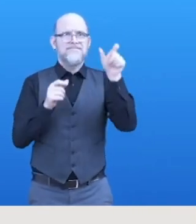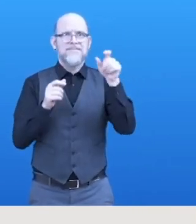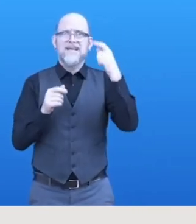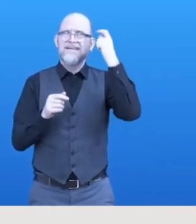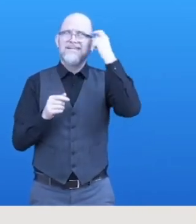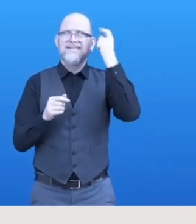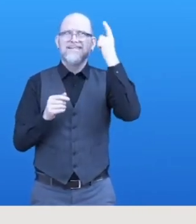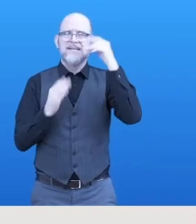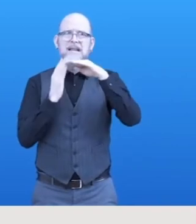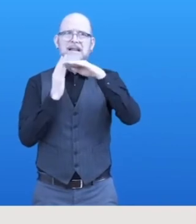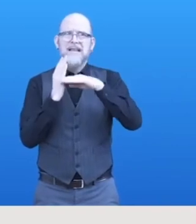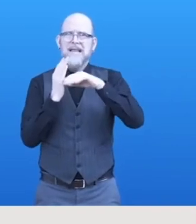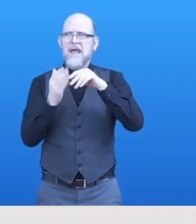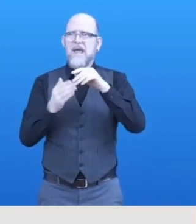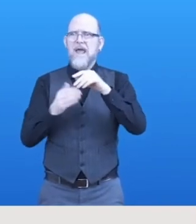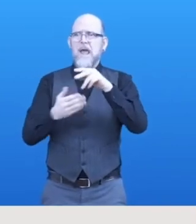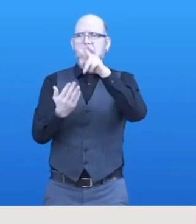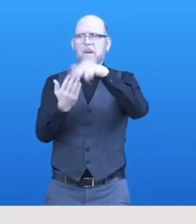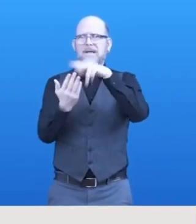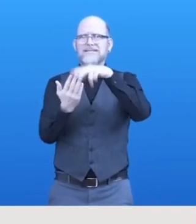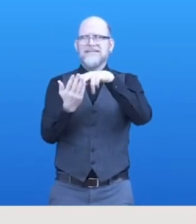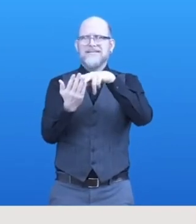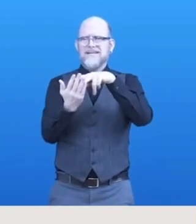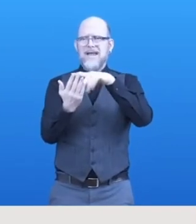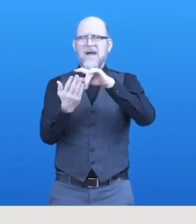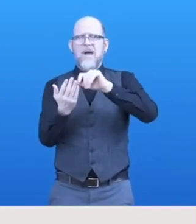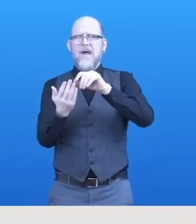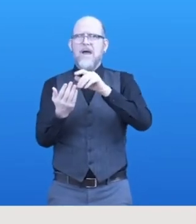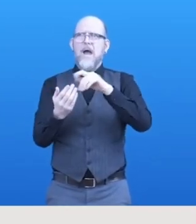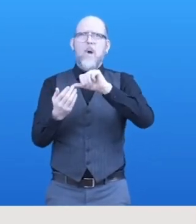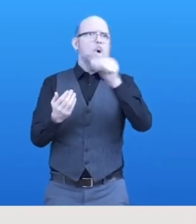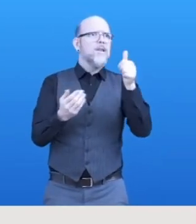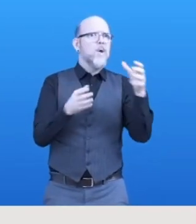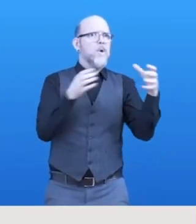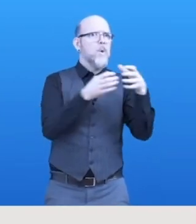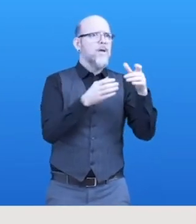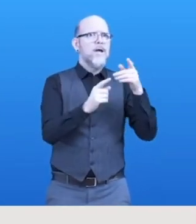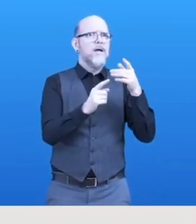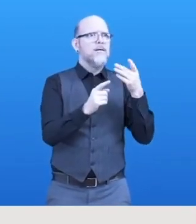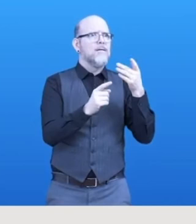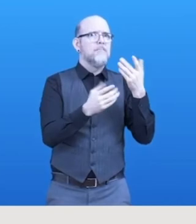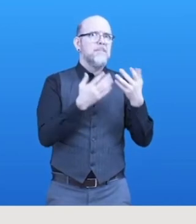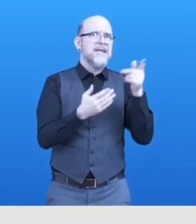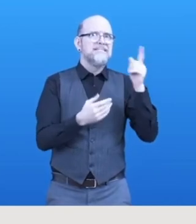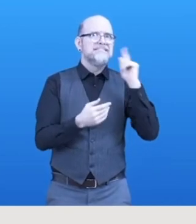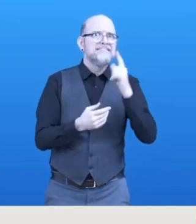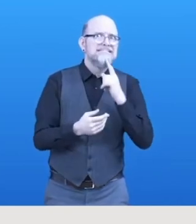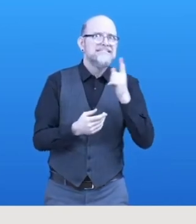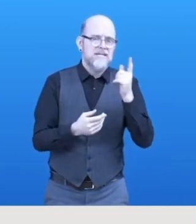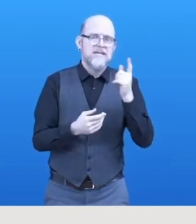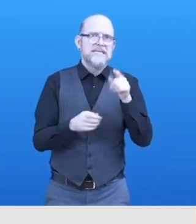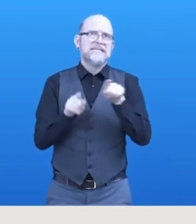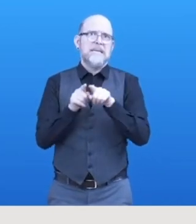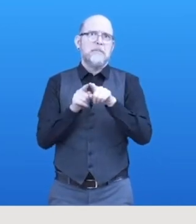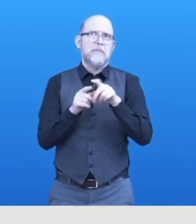be used maybe for other target groups. For example, hearing impaired people also have sometimes problems